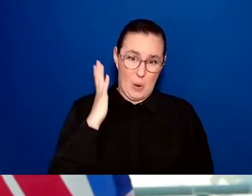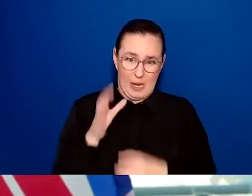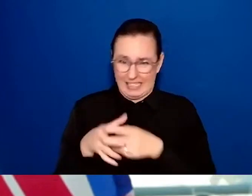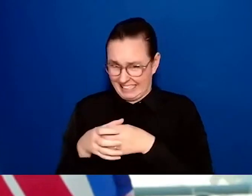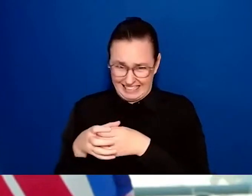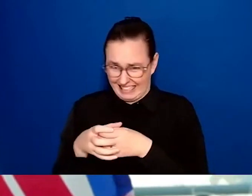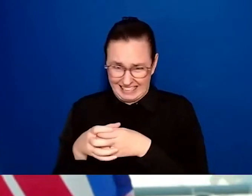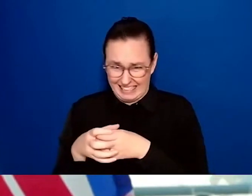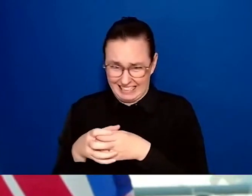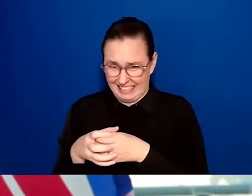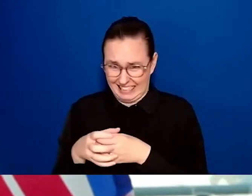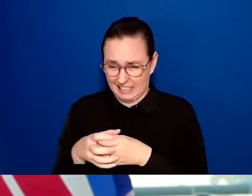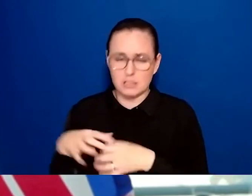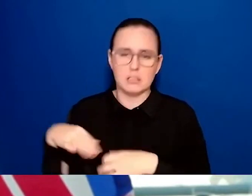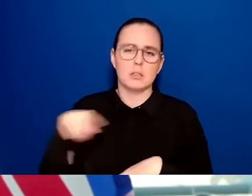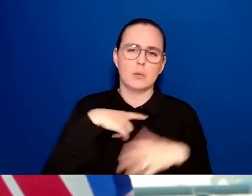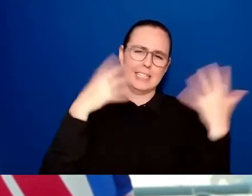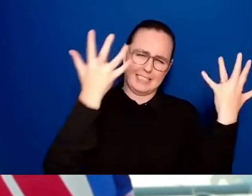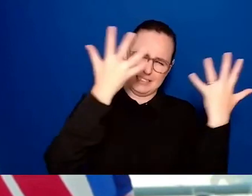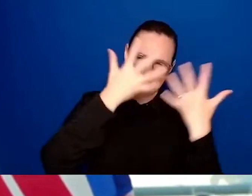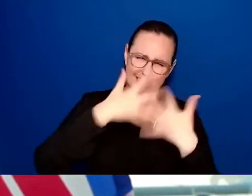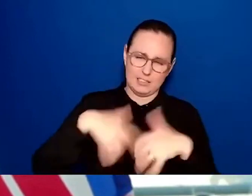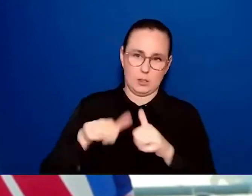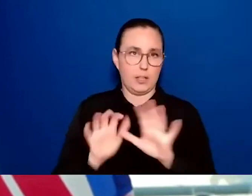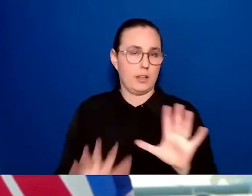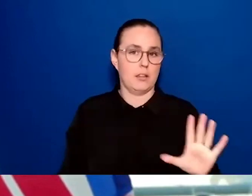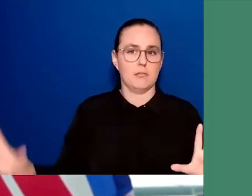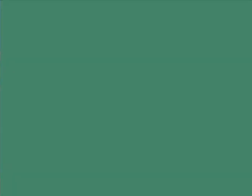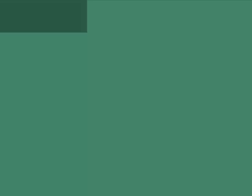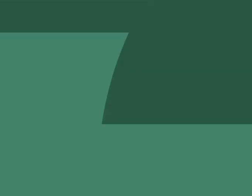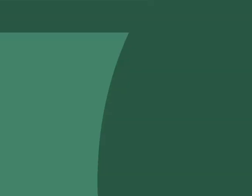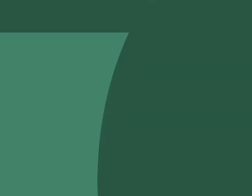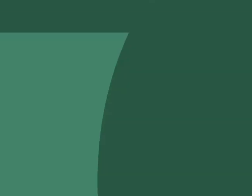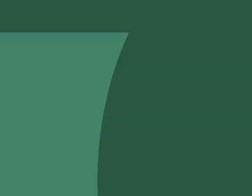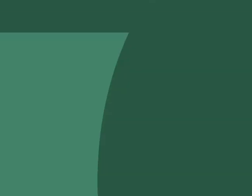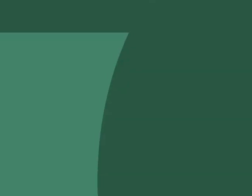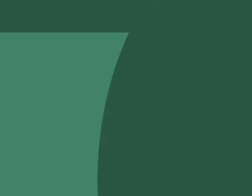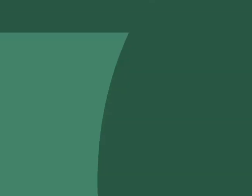and the provincial orders are happening today.